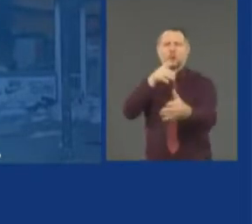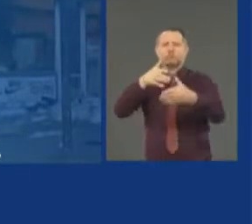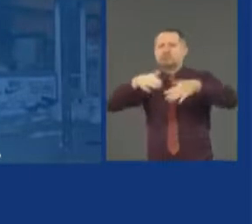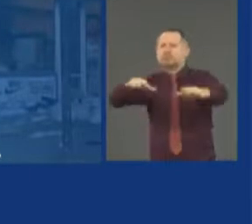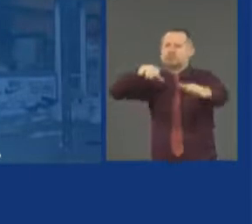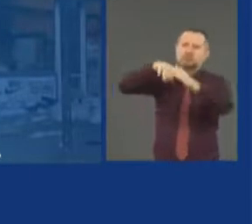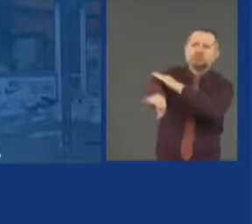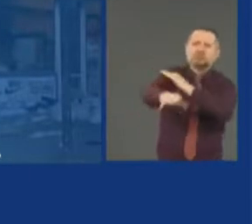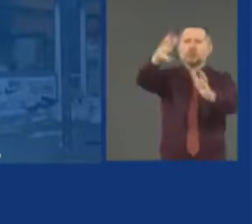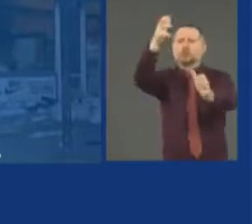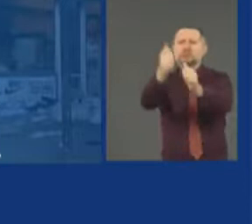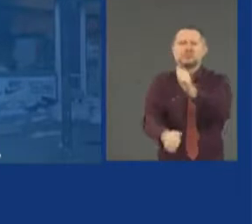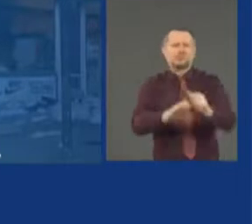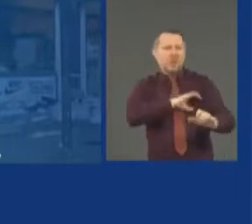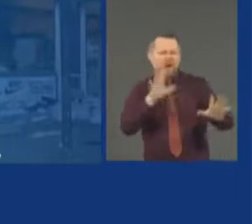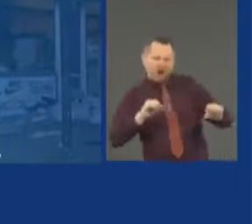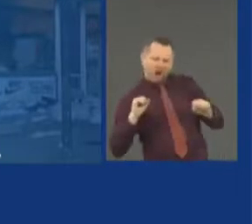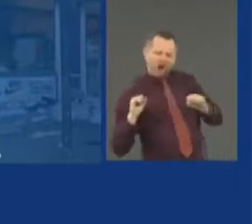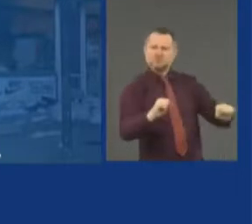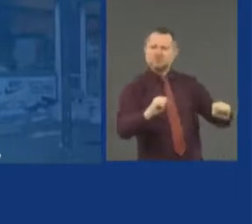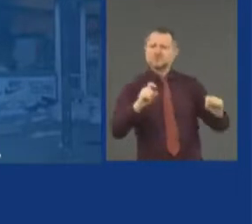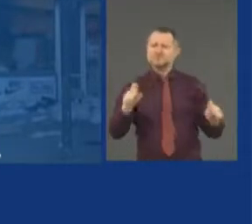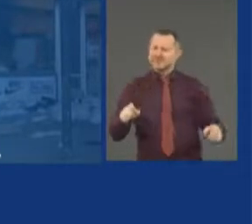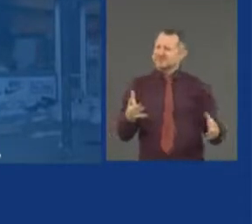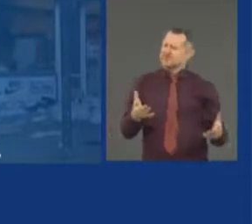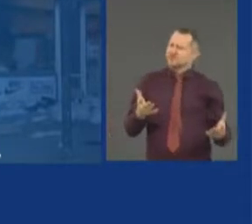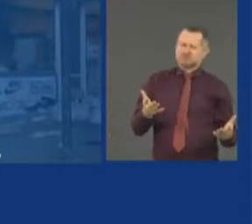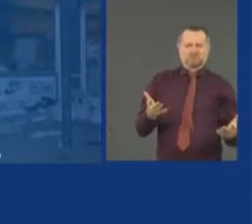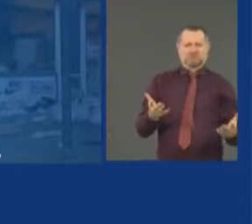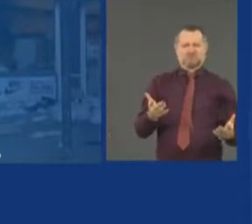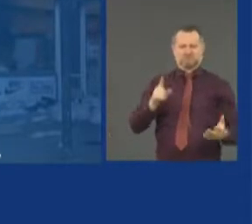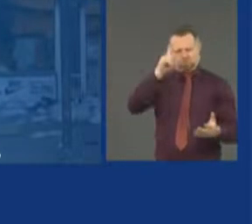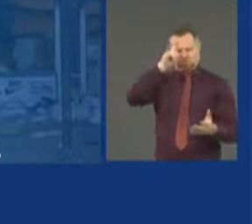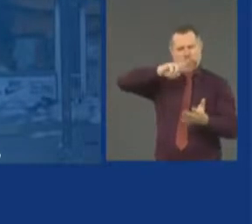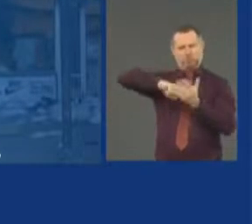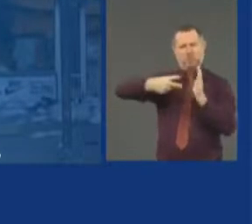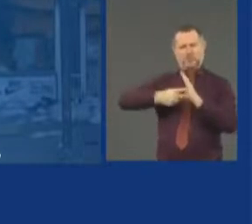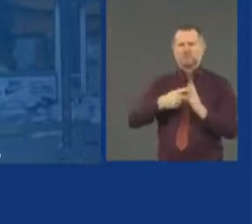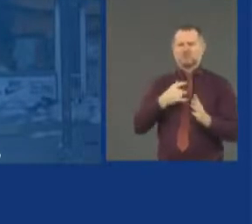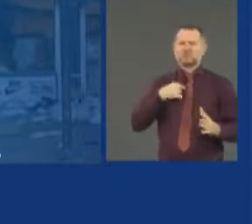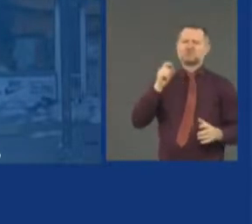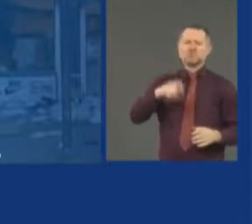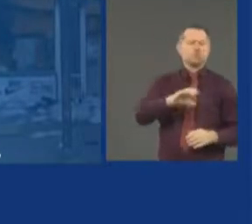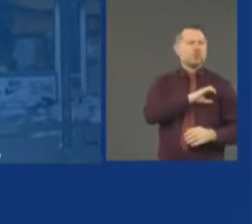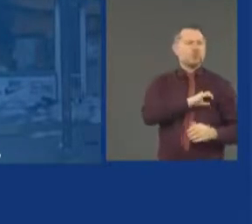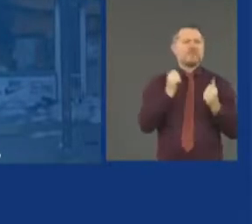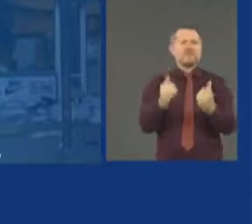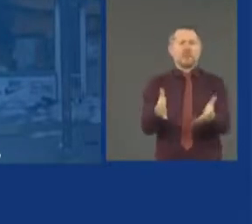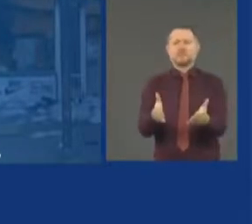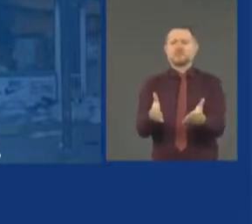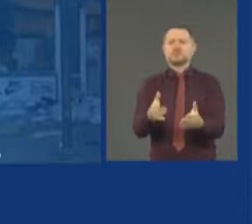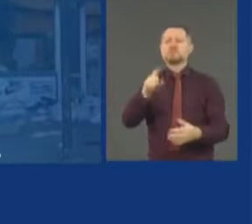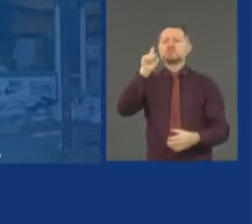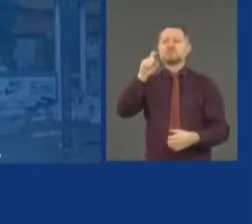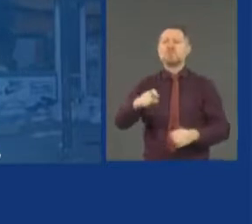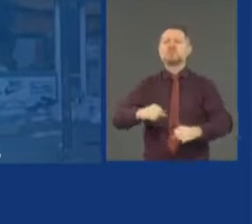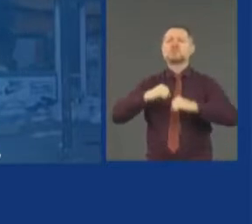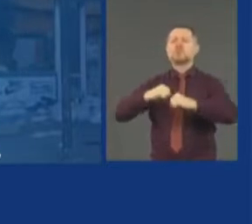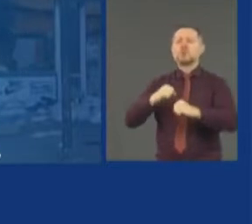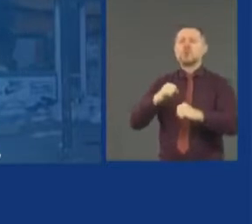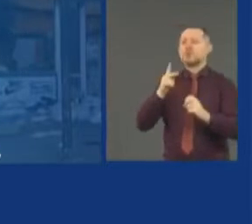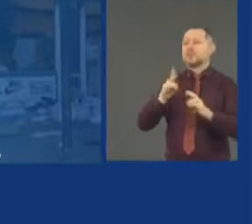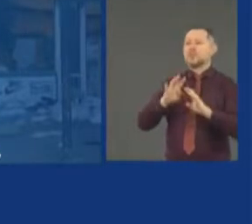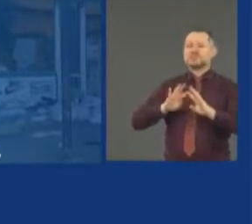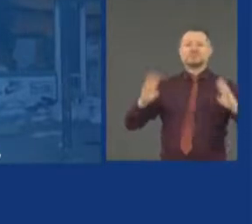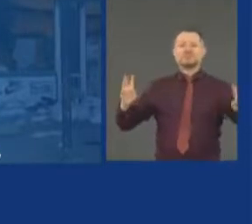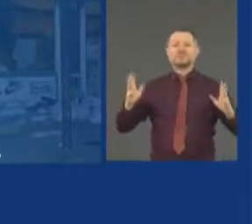That is the essence of the police force. They are supposed to protect the community, protect the property. They